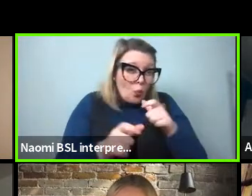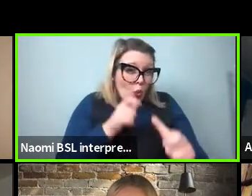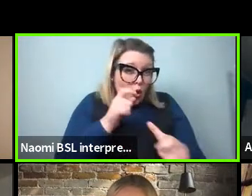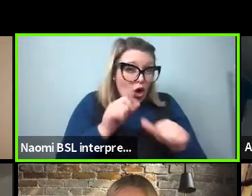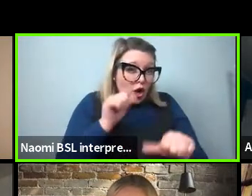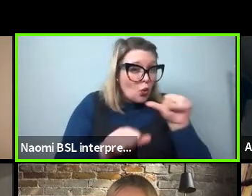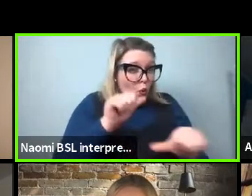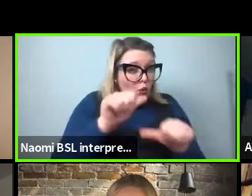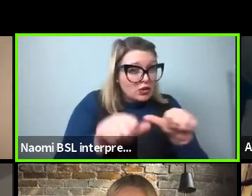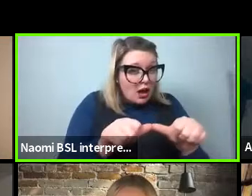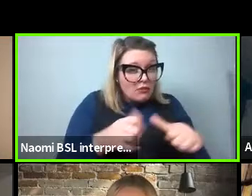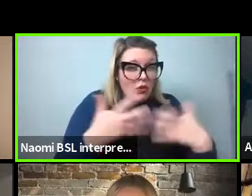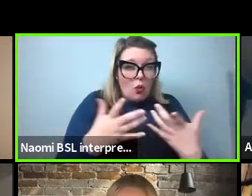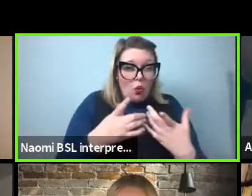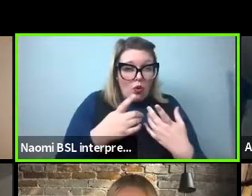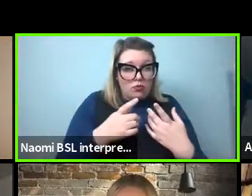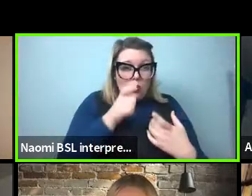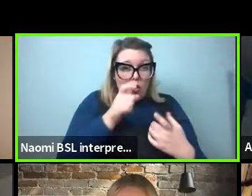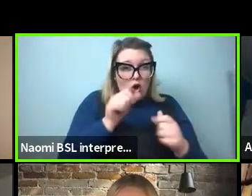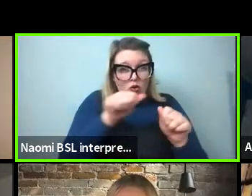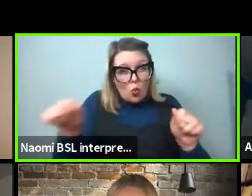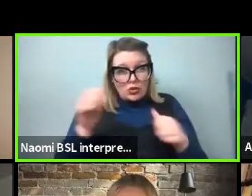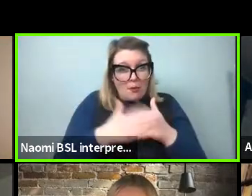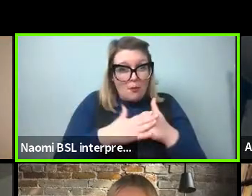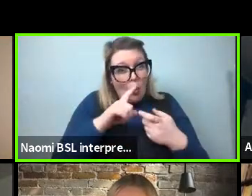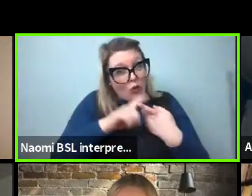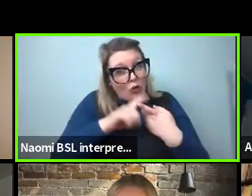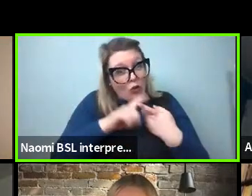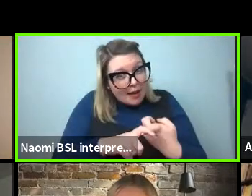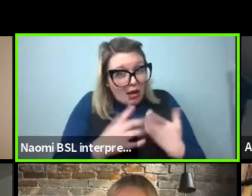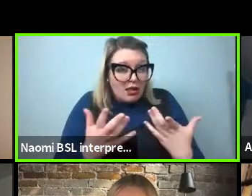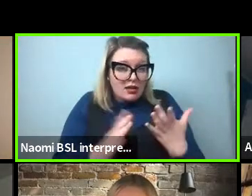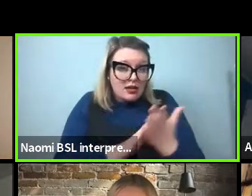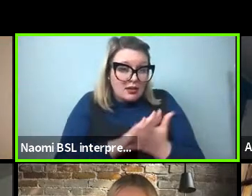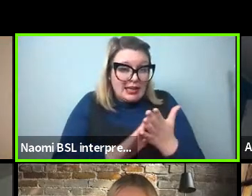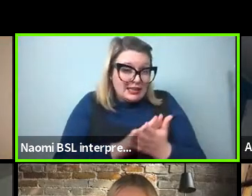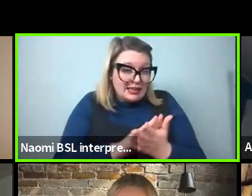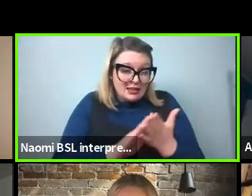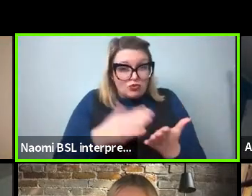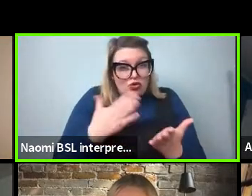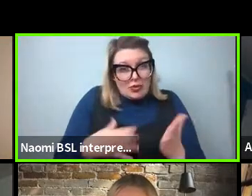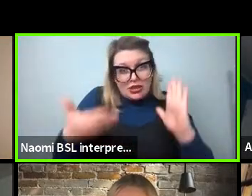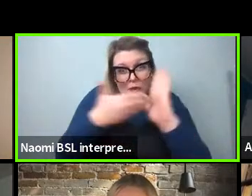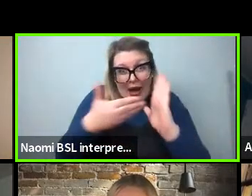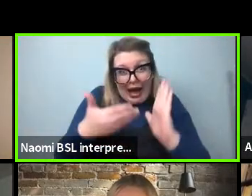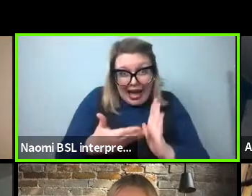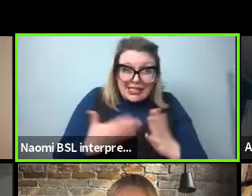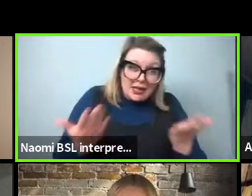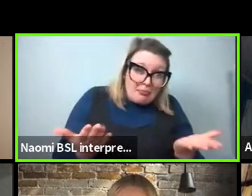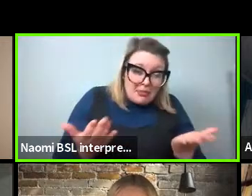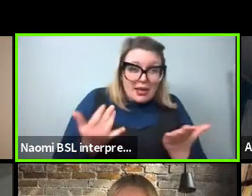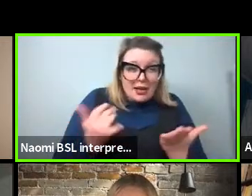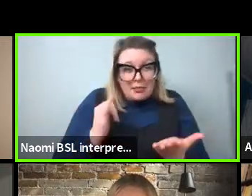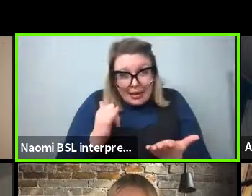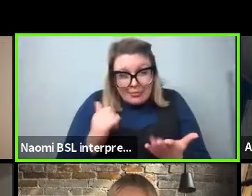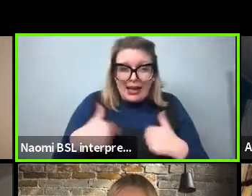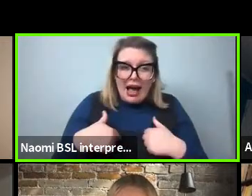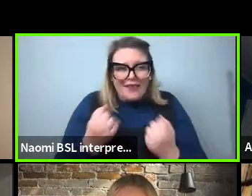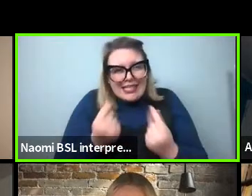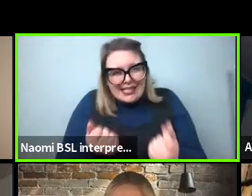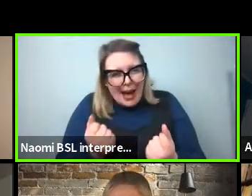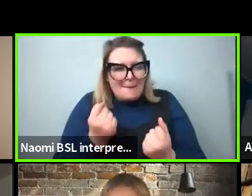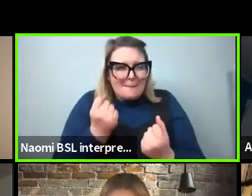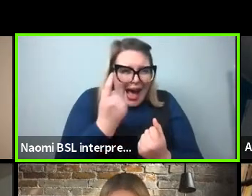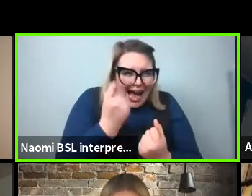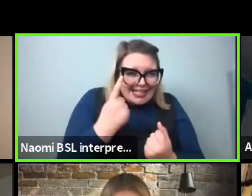you know, reliability of word order and, and case marking, you know, and morphology more generally. So we do have, you know, we have some, I have some suggestion, suggestive